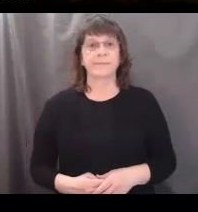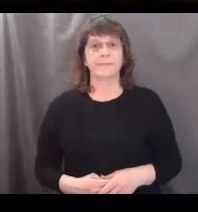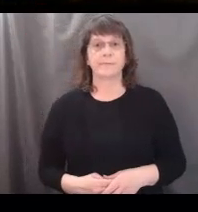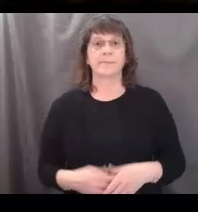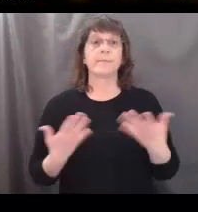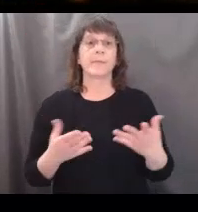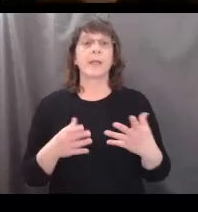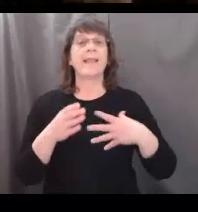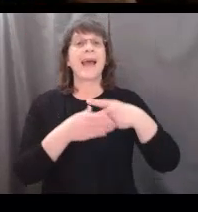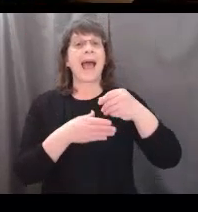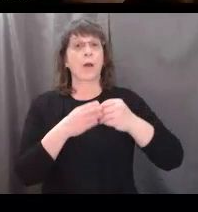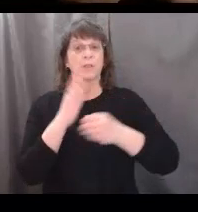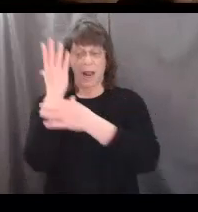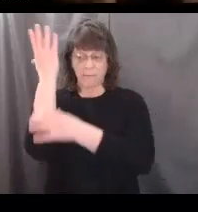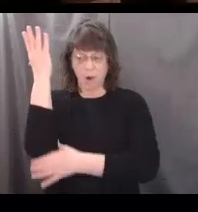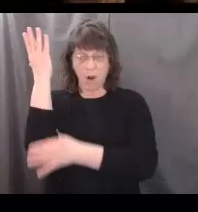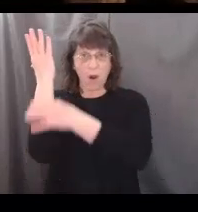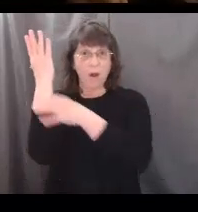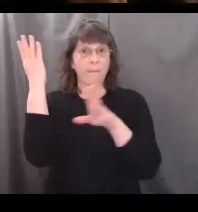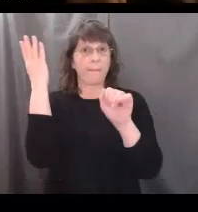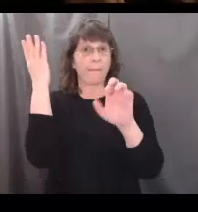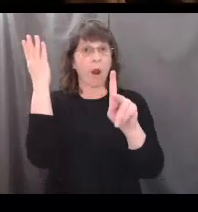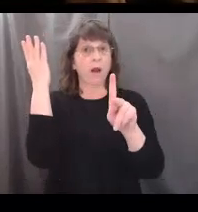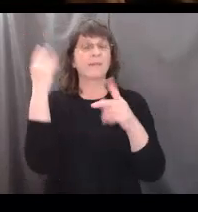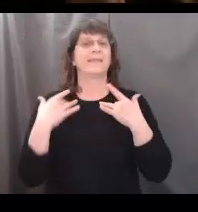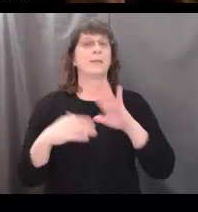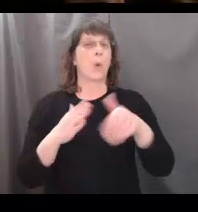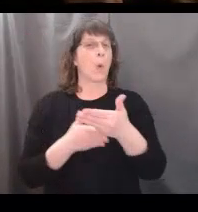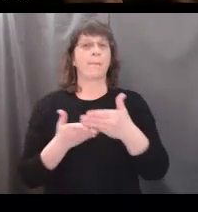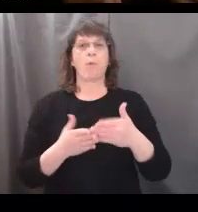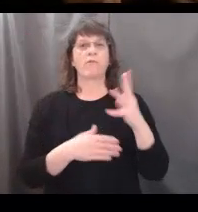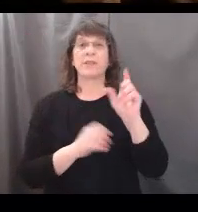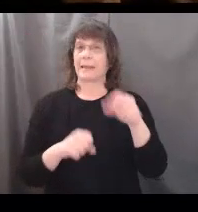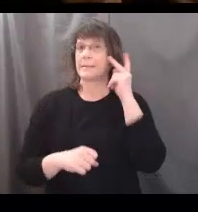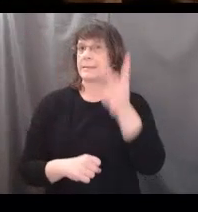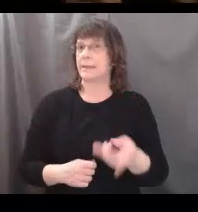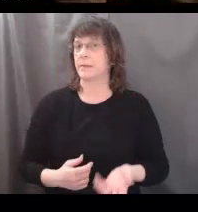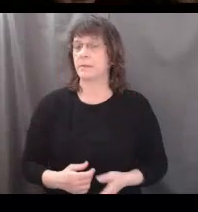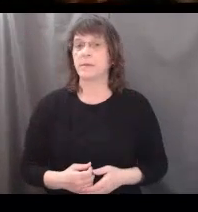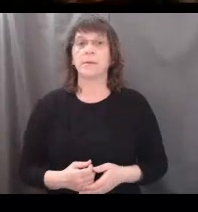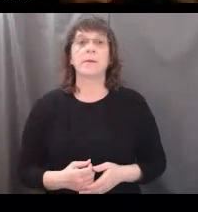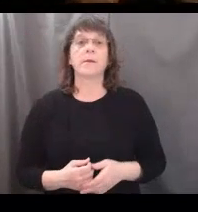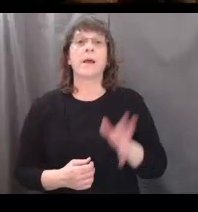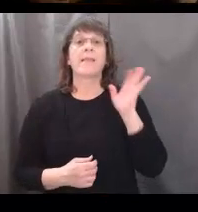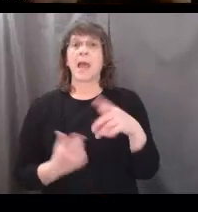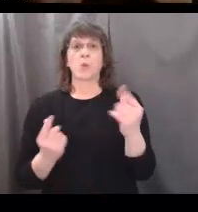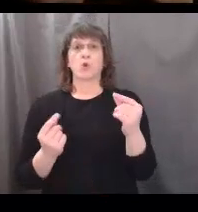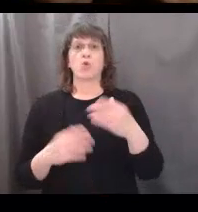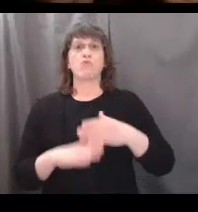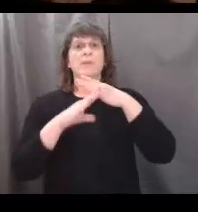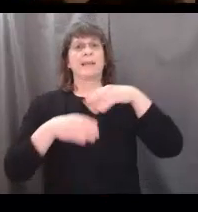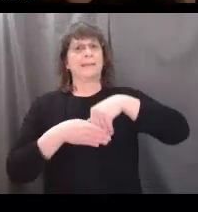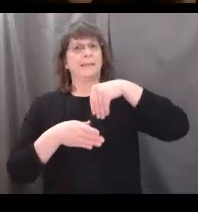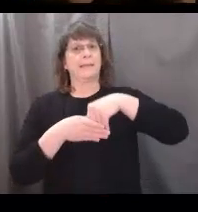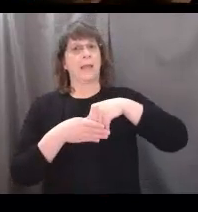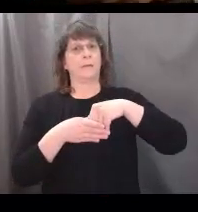The outer bark of the tree is usually the only part of the tree that you can see. And it protects the inside